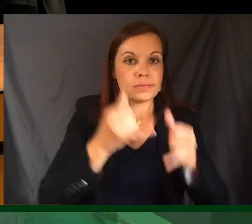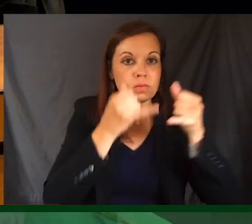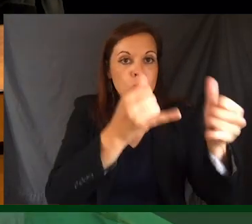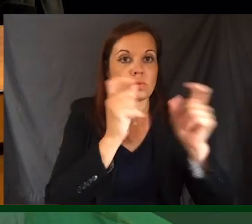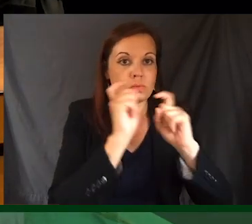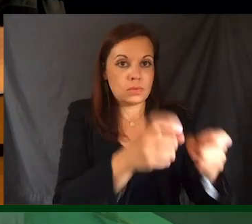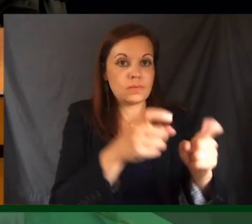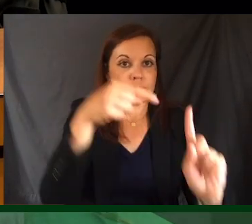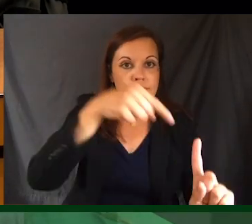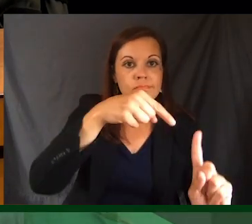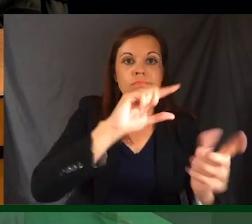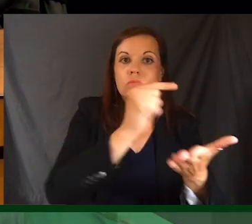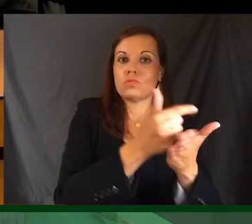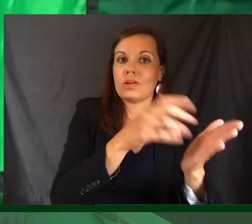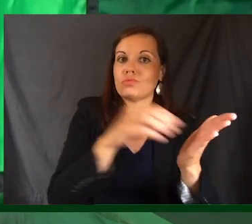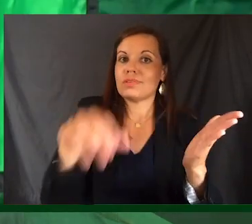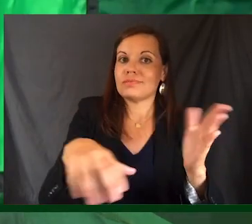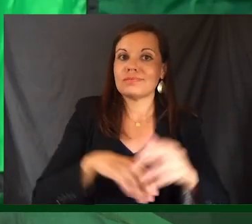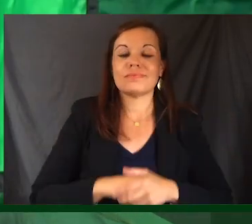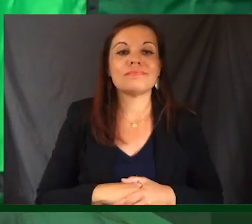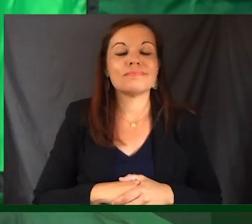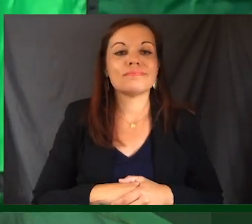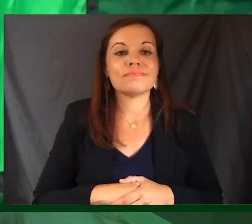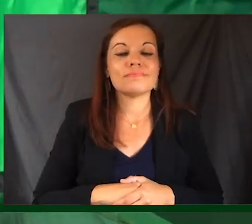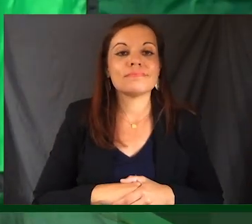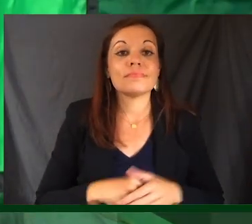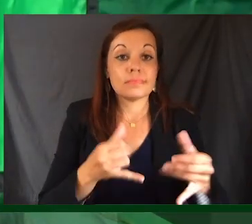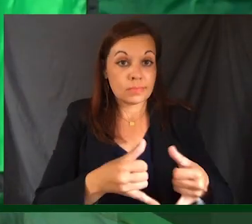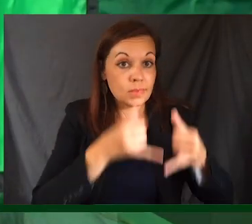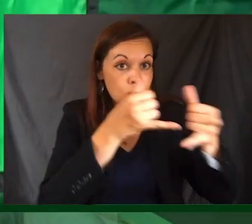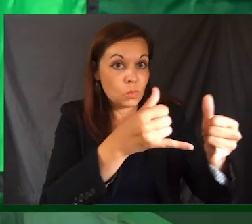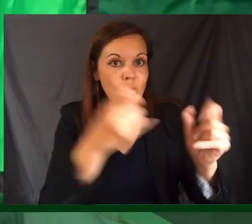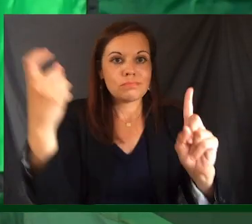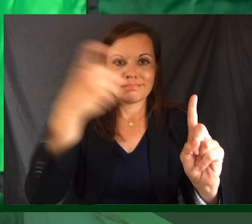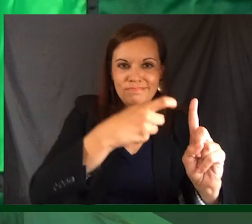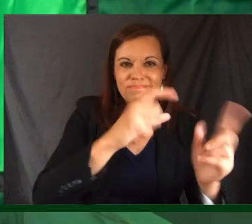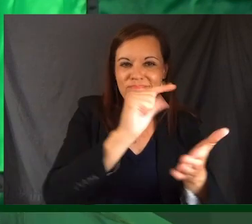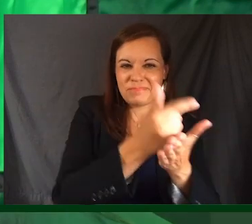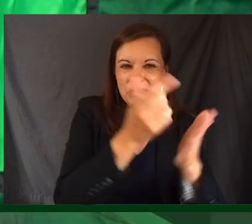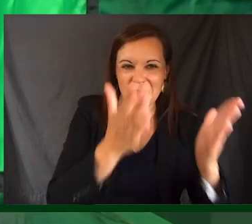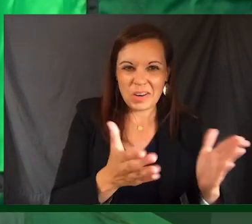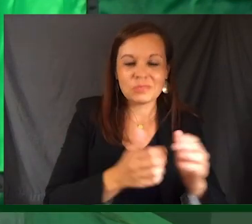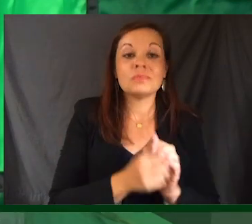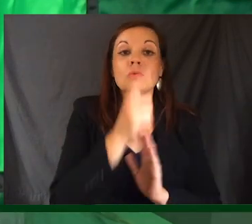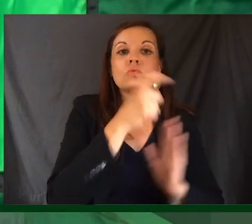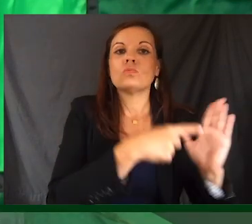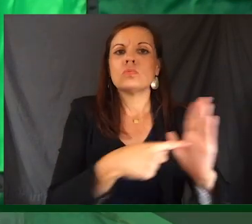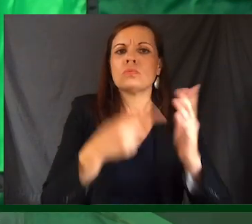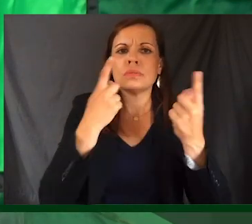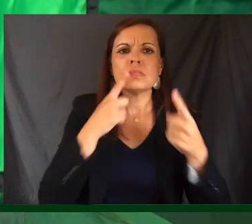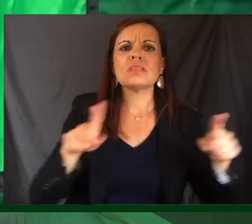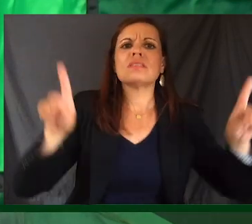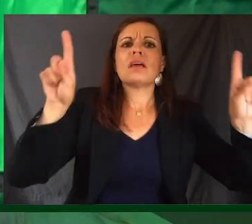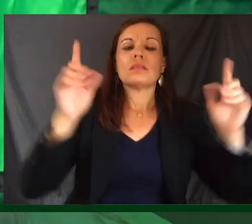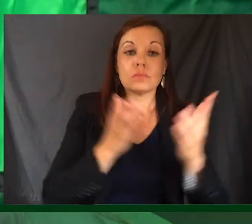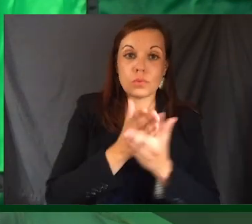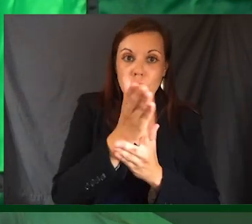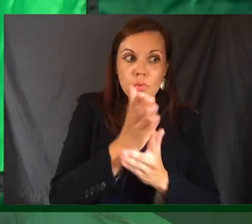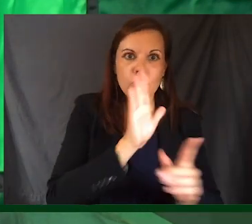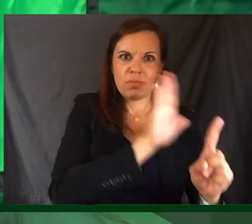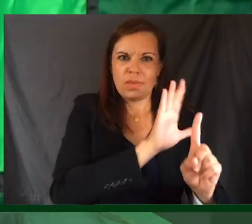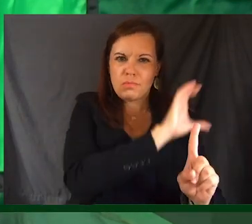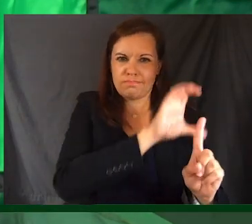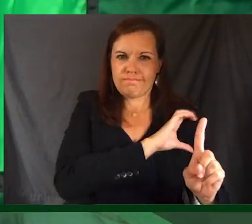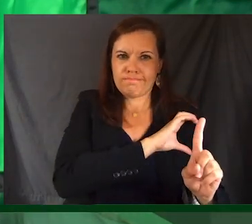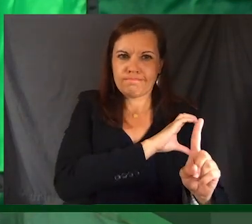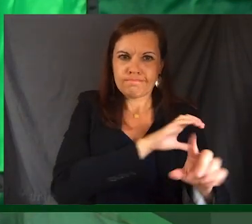to a graduating student. This award is presented to a graduate who exhibits success through outstanding citizenship,